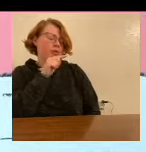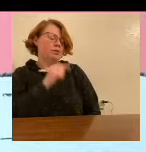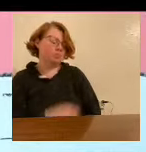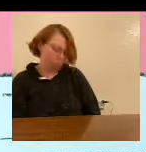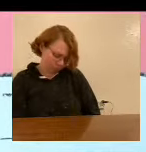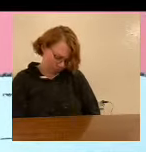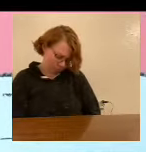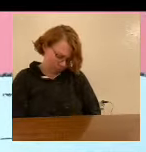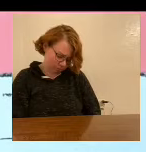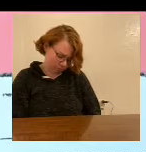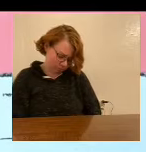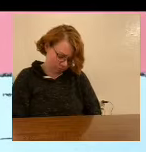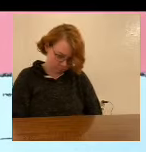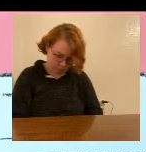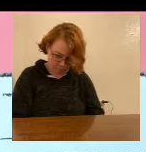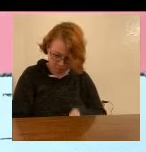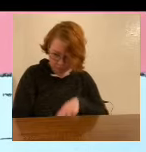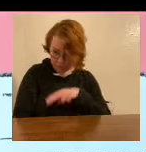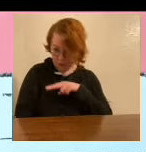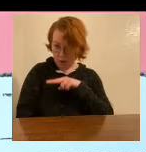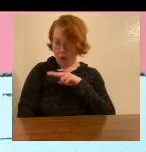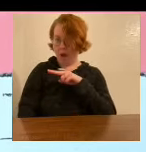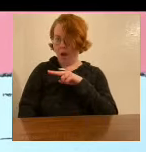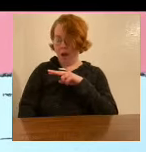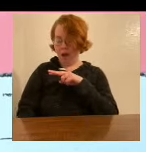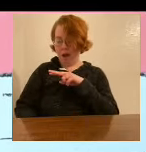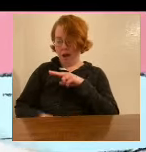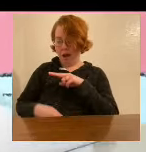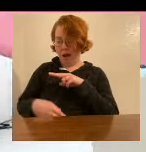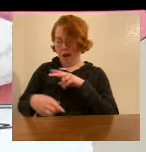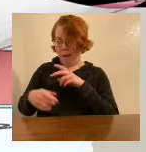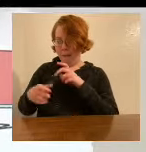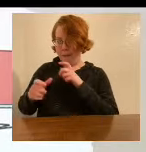Hey. Hey. Hey.